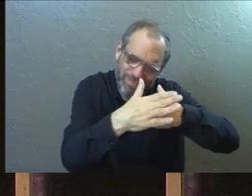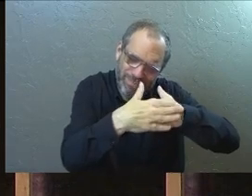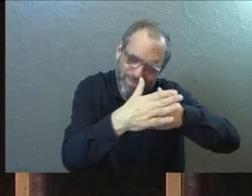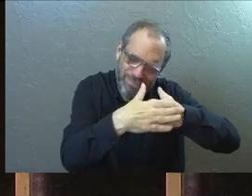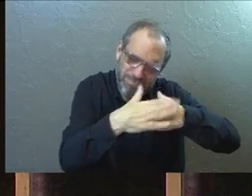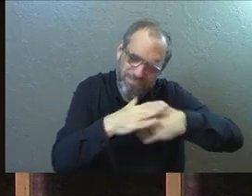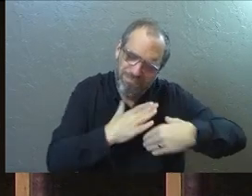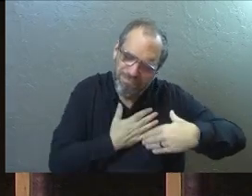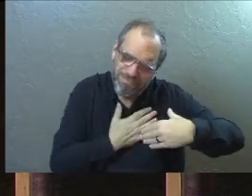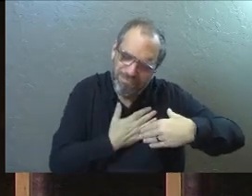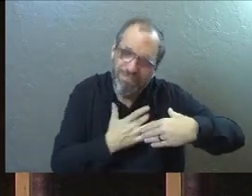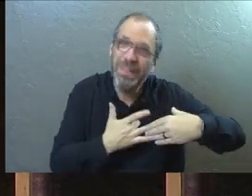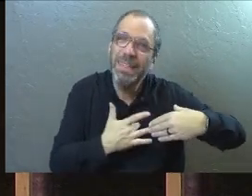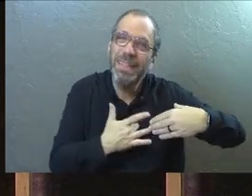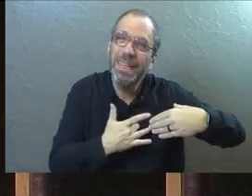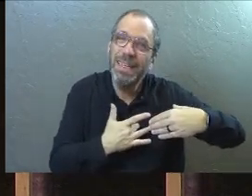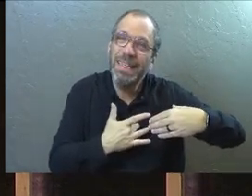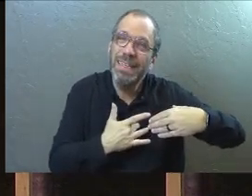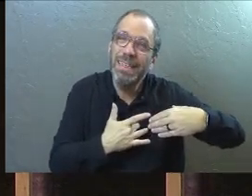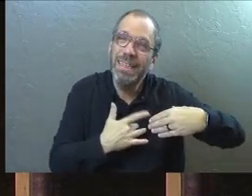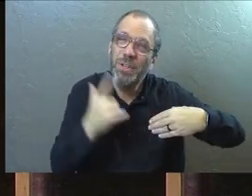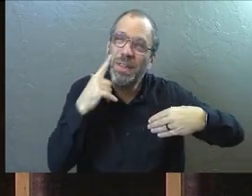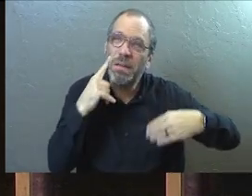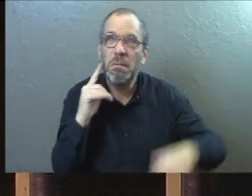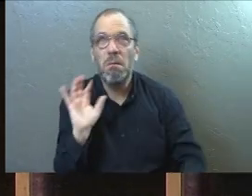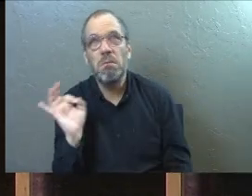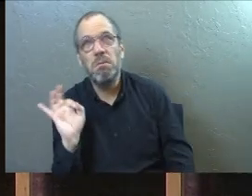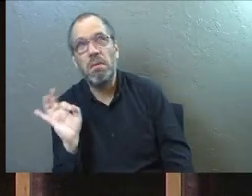part of you that knows this is small.